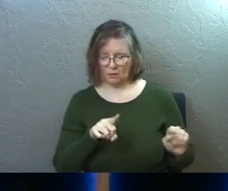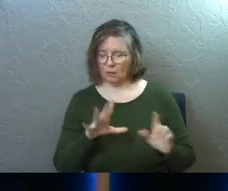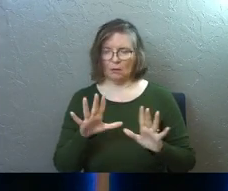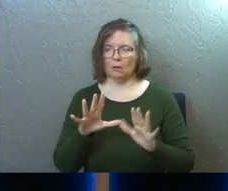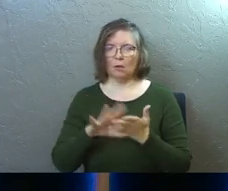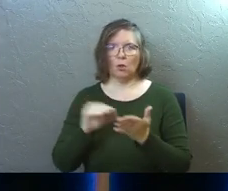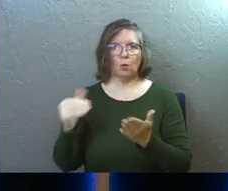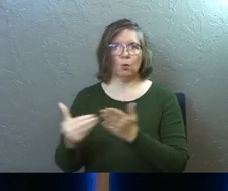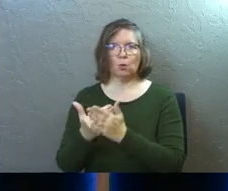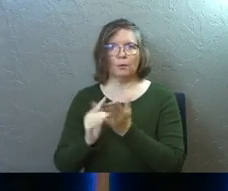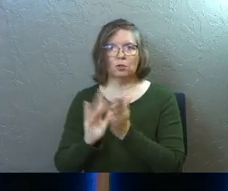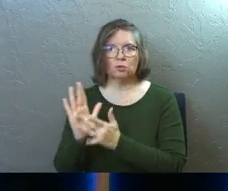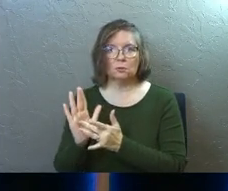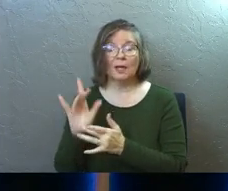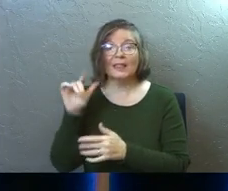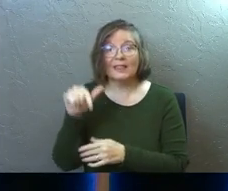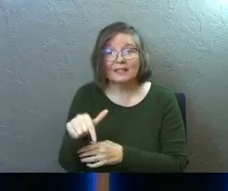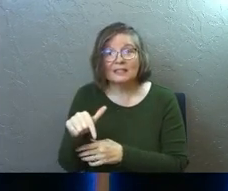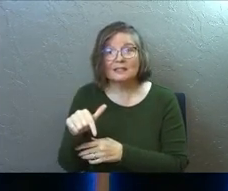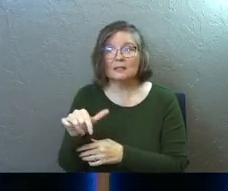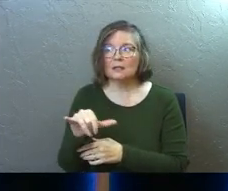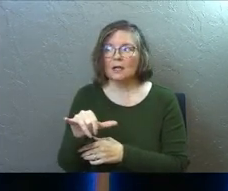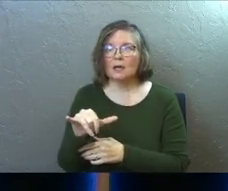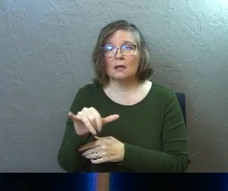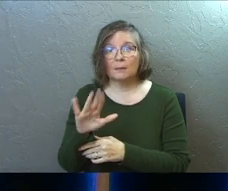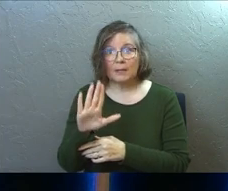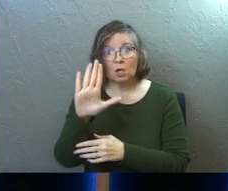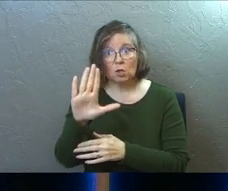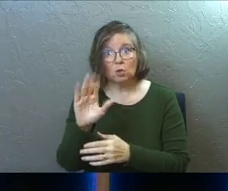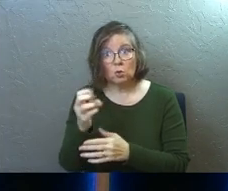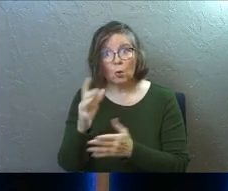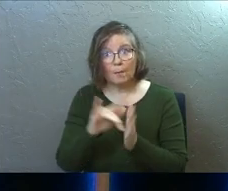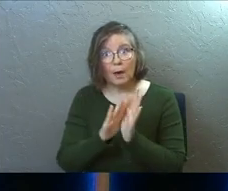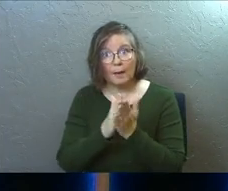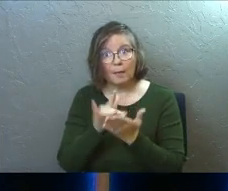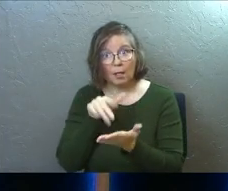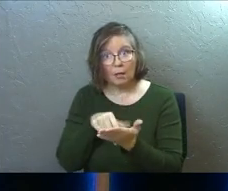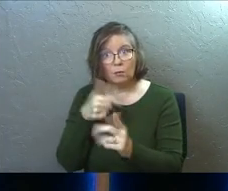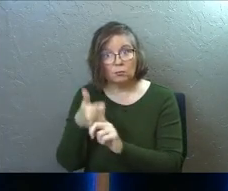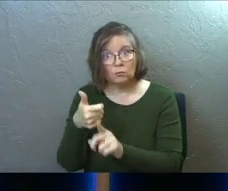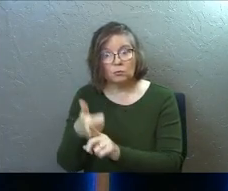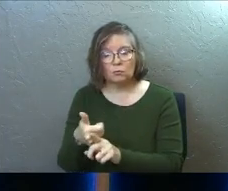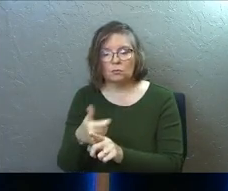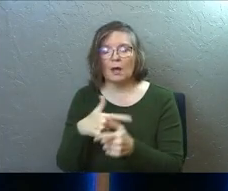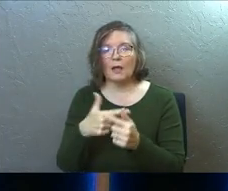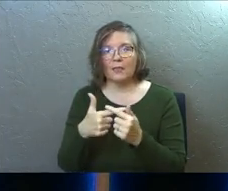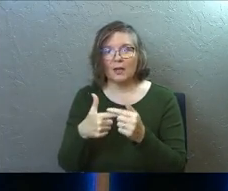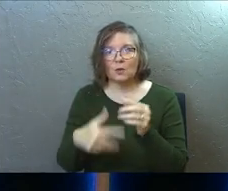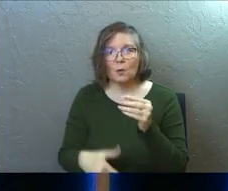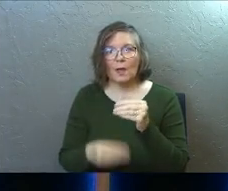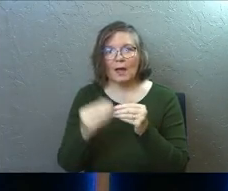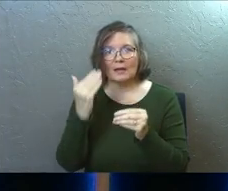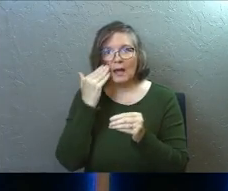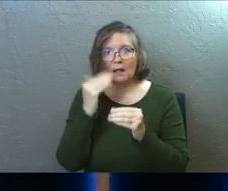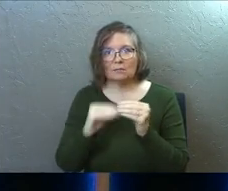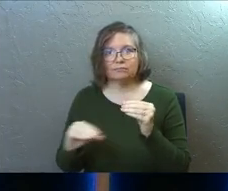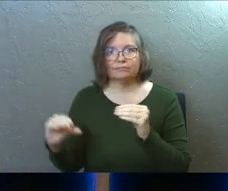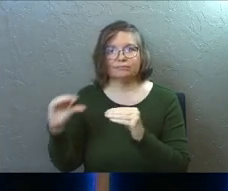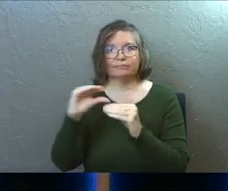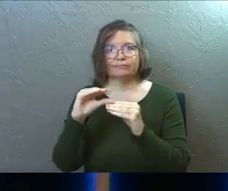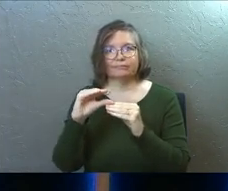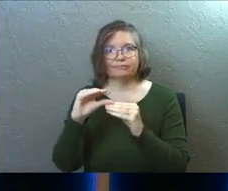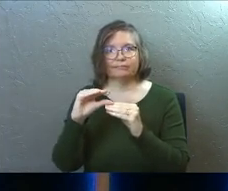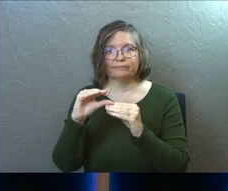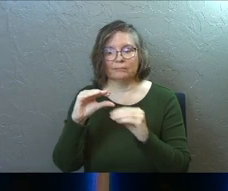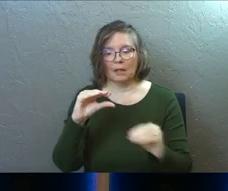about Jesus, right? Like this is like, be in your Bible. And then you're going to add to your knowledge, self-control.